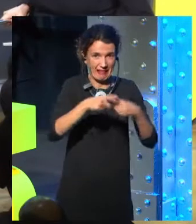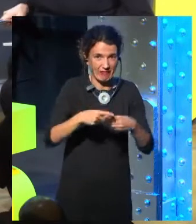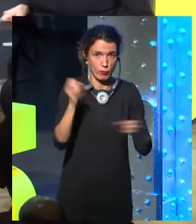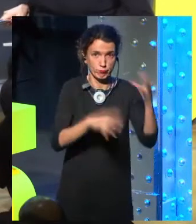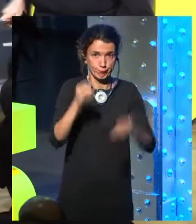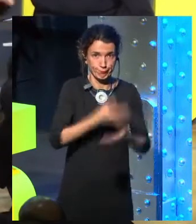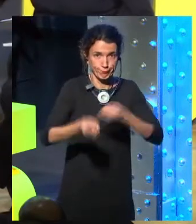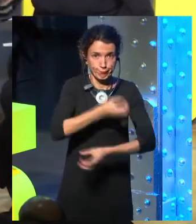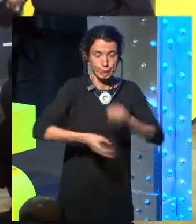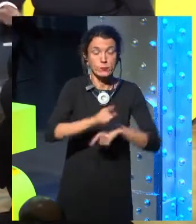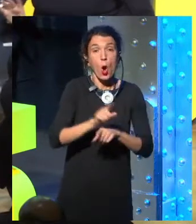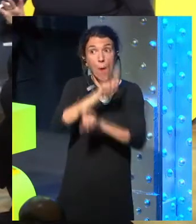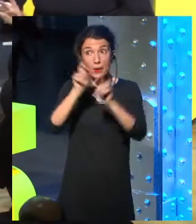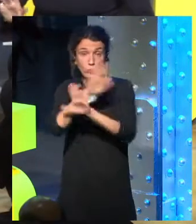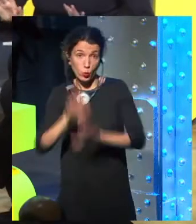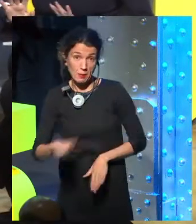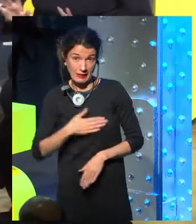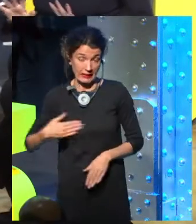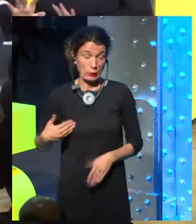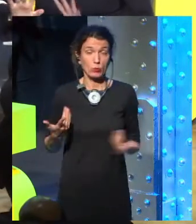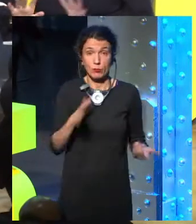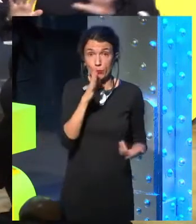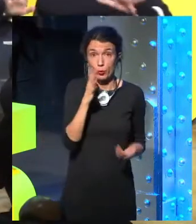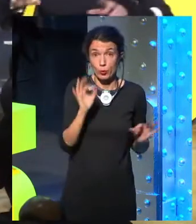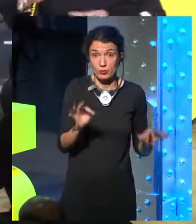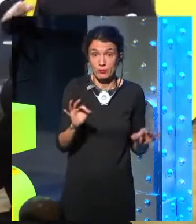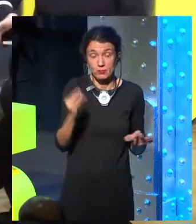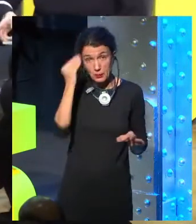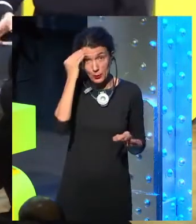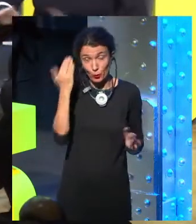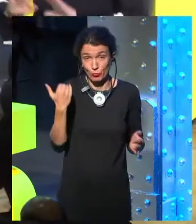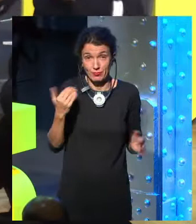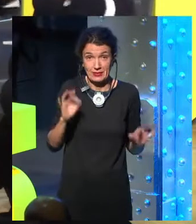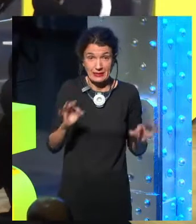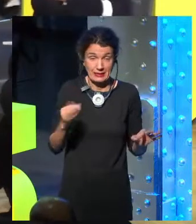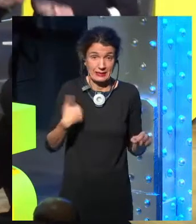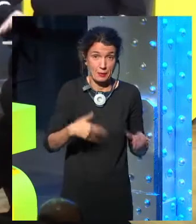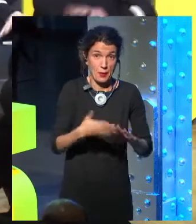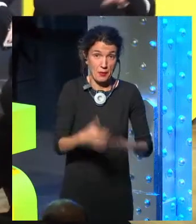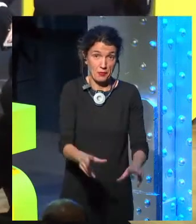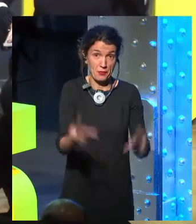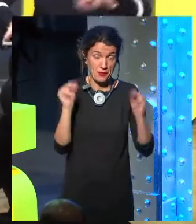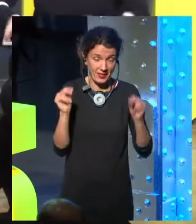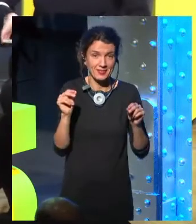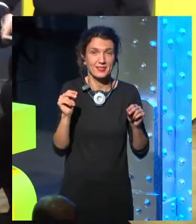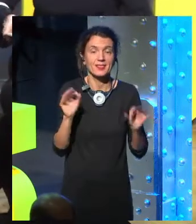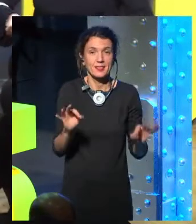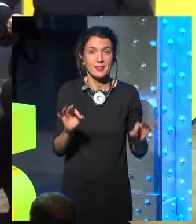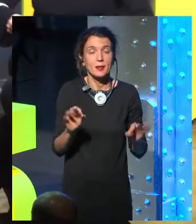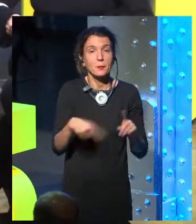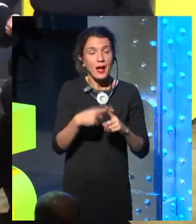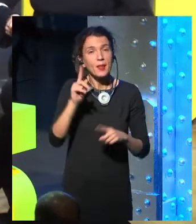So I'm thinking about another question, maybe the last one, because I consider that it is time to